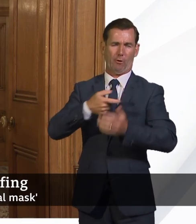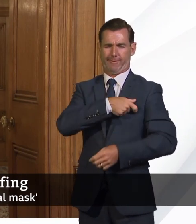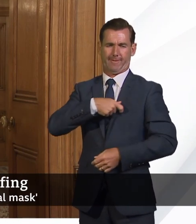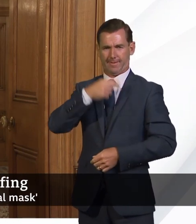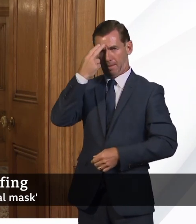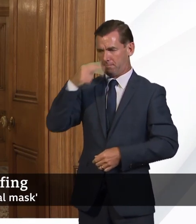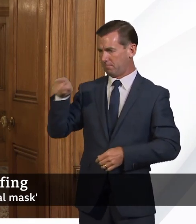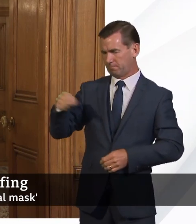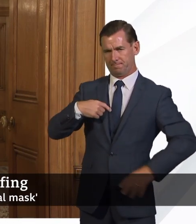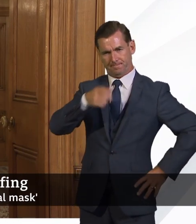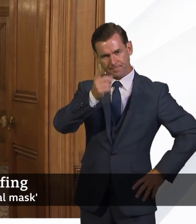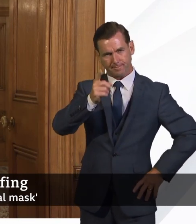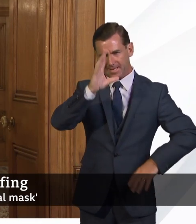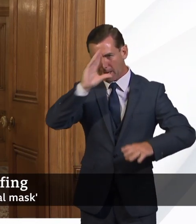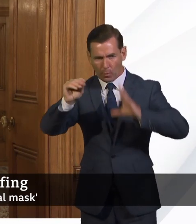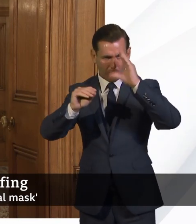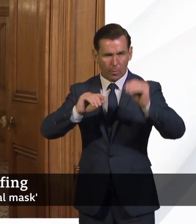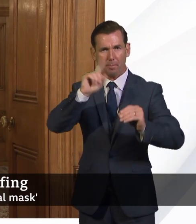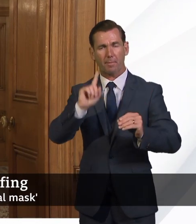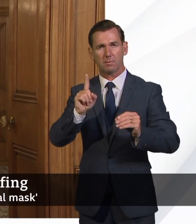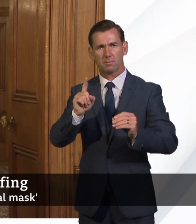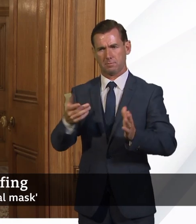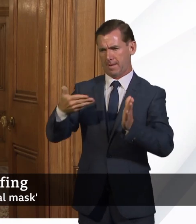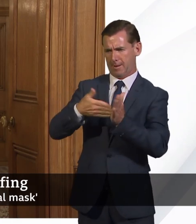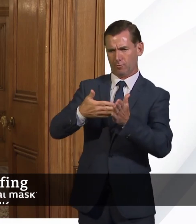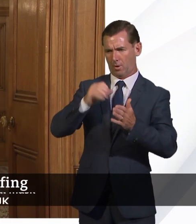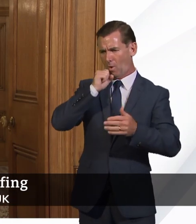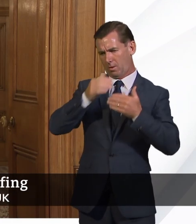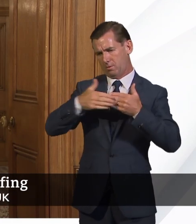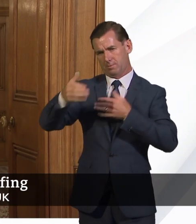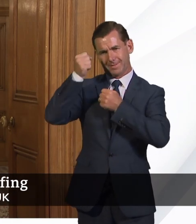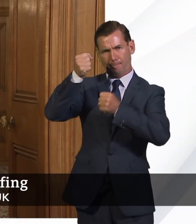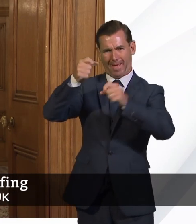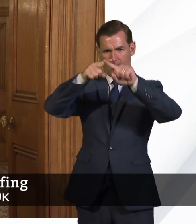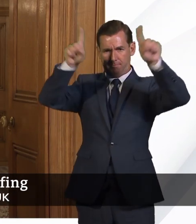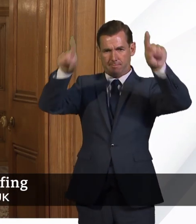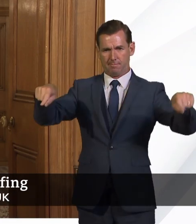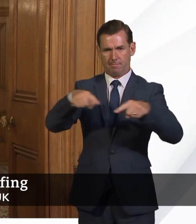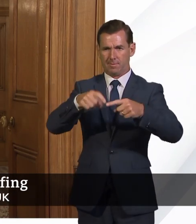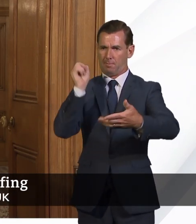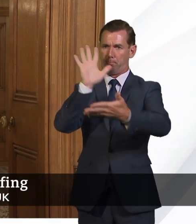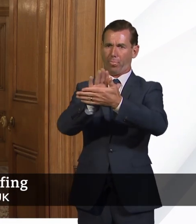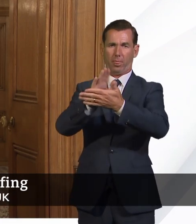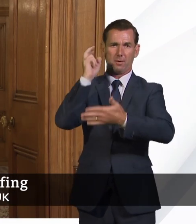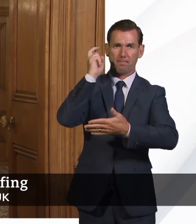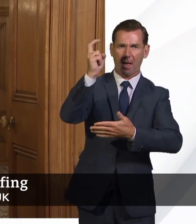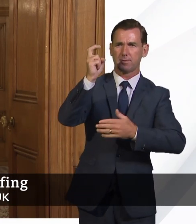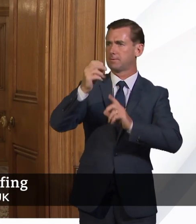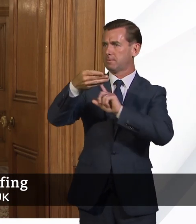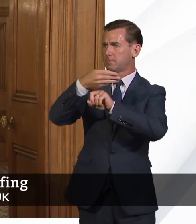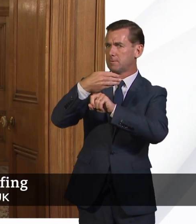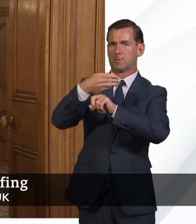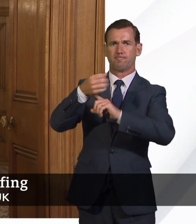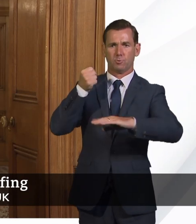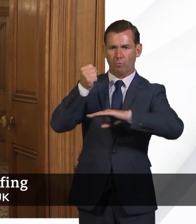Plus, the Safer Transport campaign will provide plenty of reminders at bus stops and rail stations and on social media.